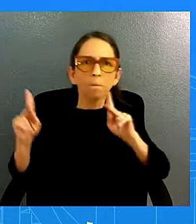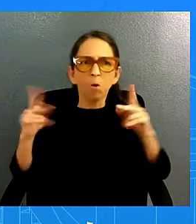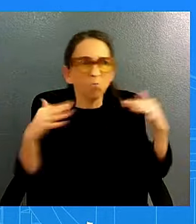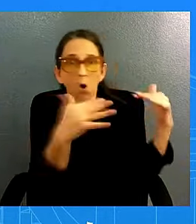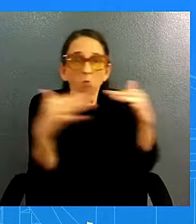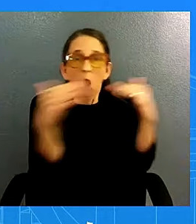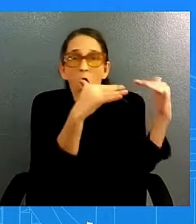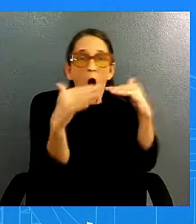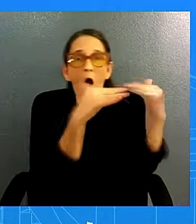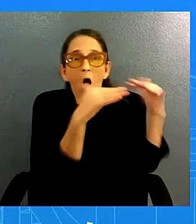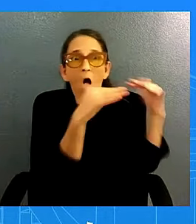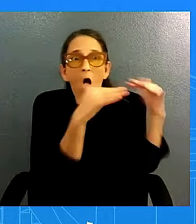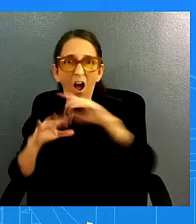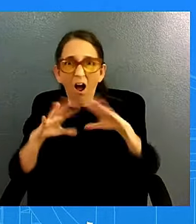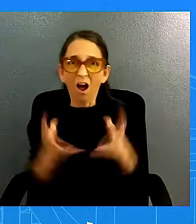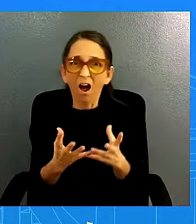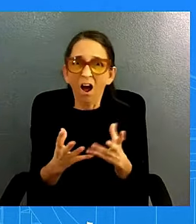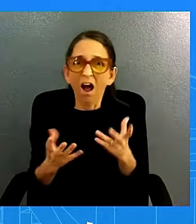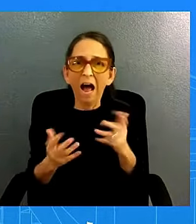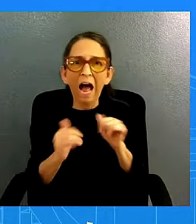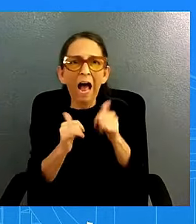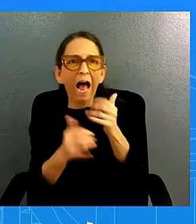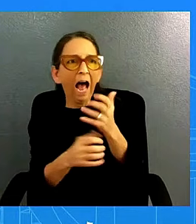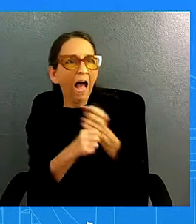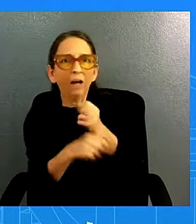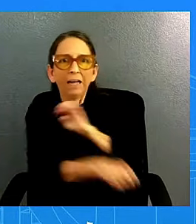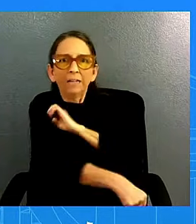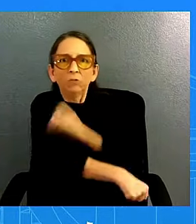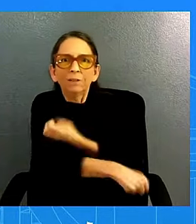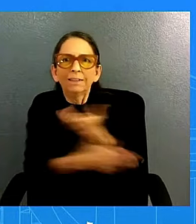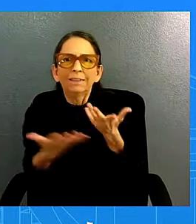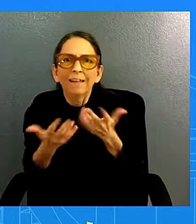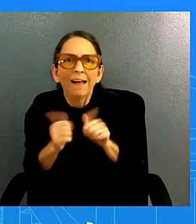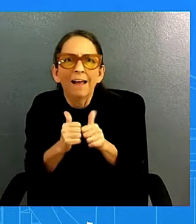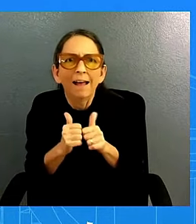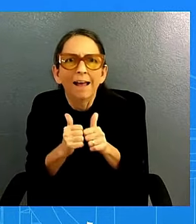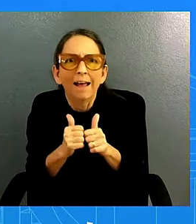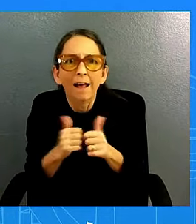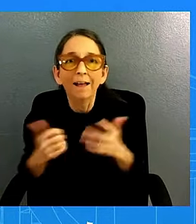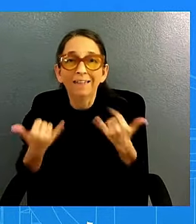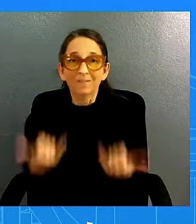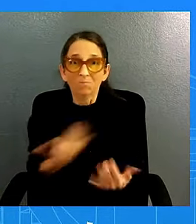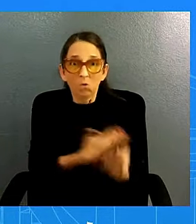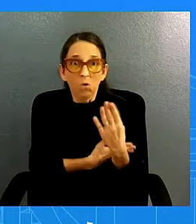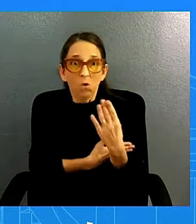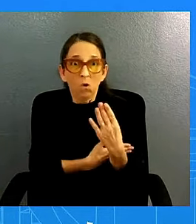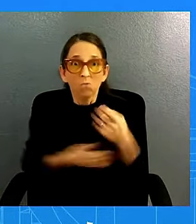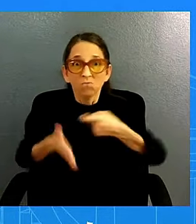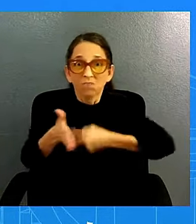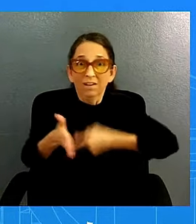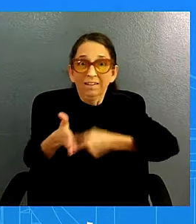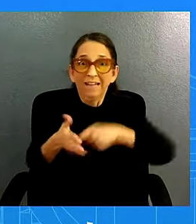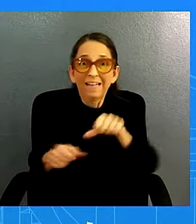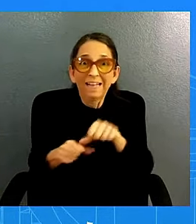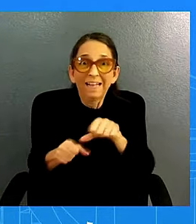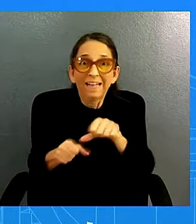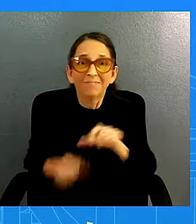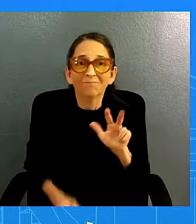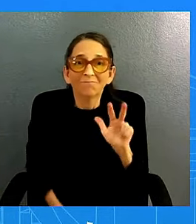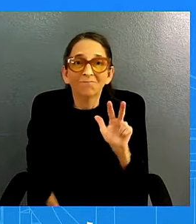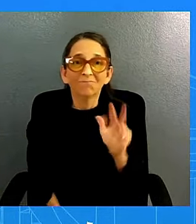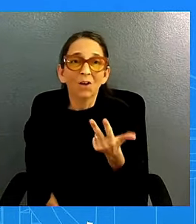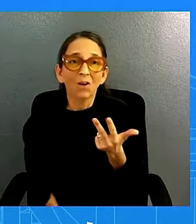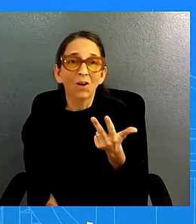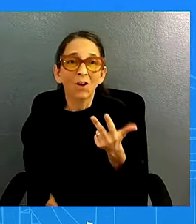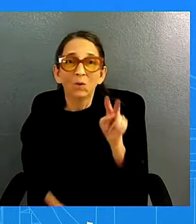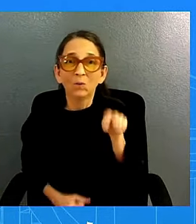often produced and and and shipped and you know this morning the gas price was three dollars and 22 cents a gallon i believe that's 68 cents per